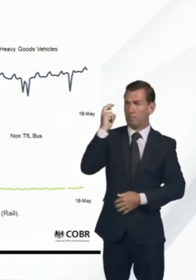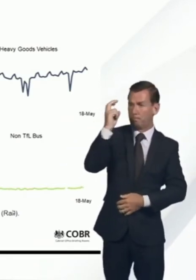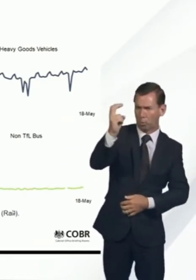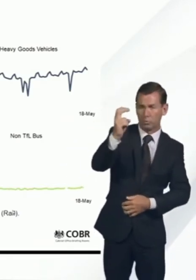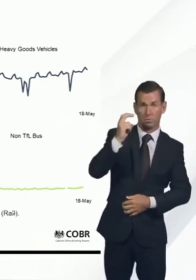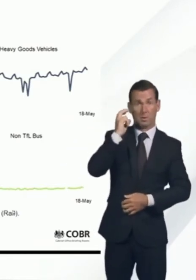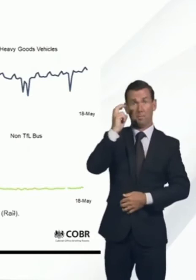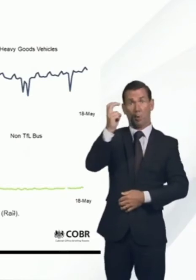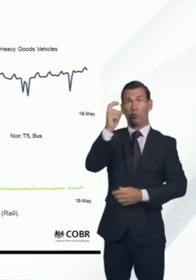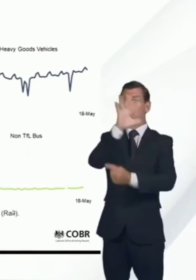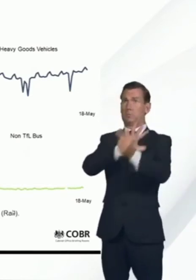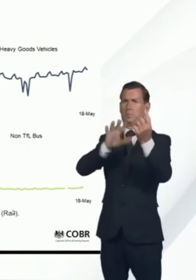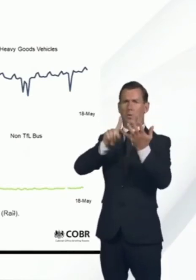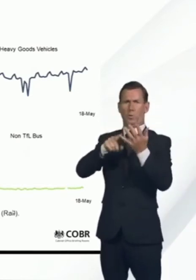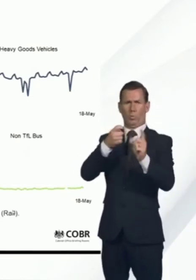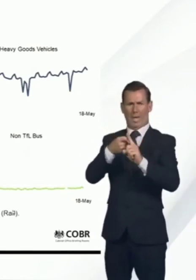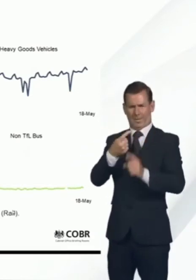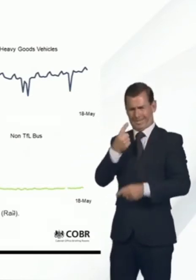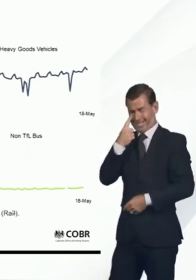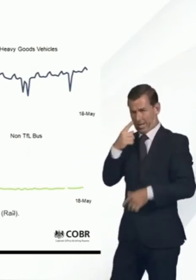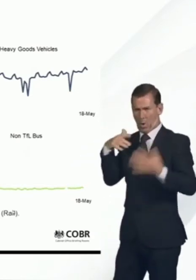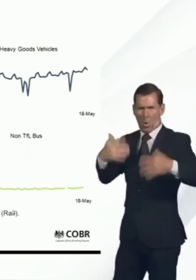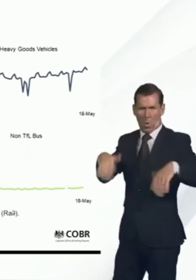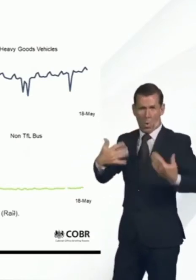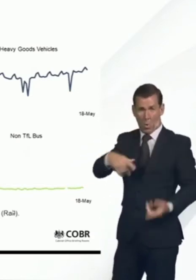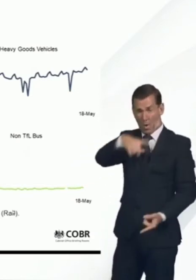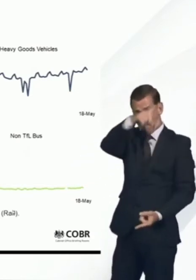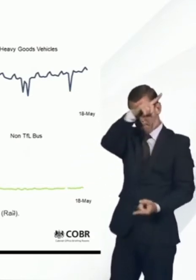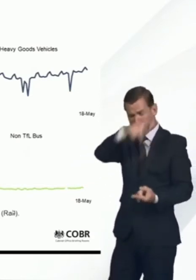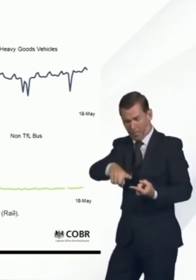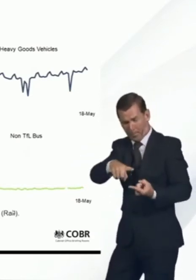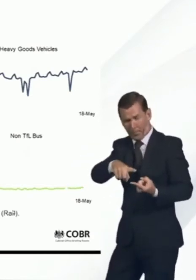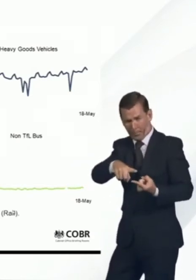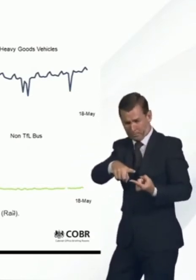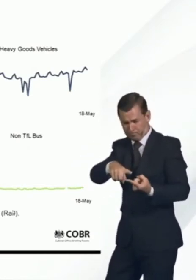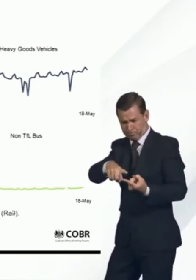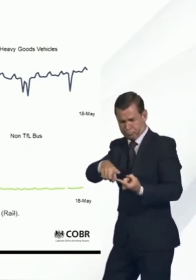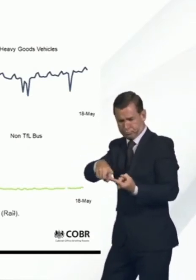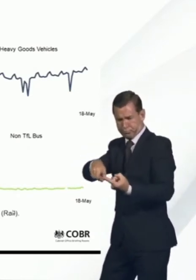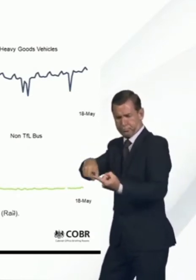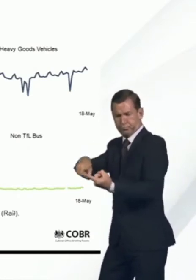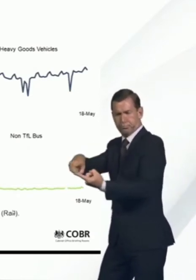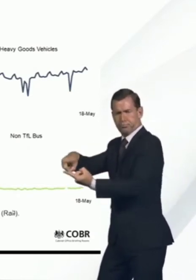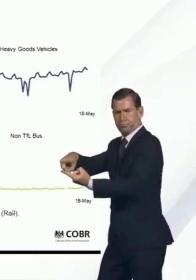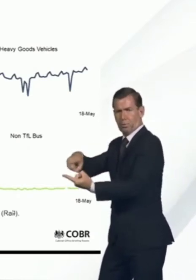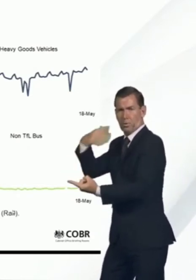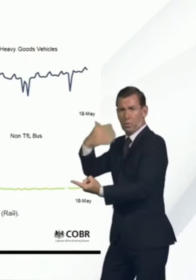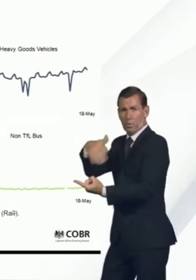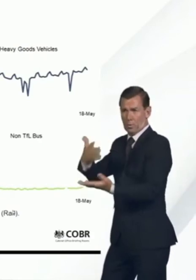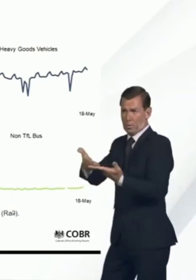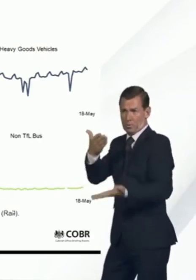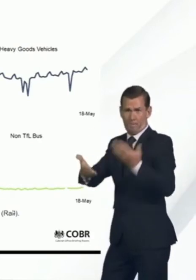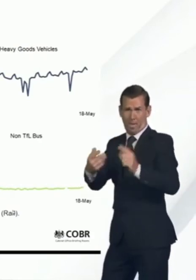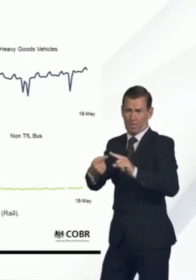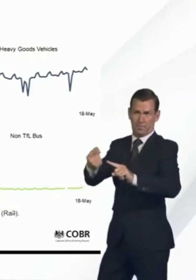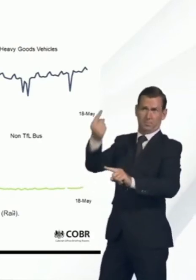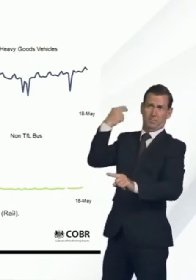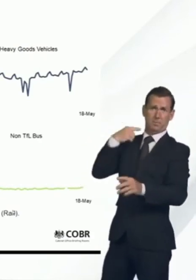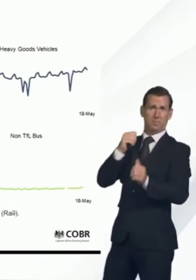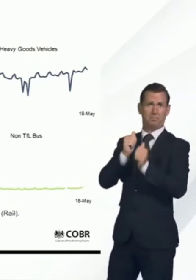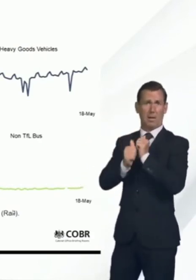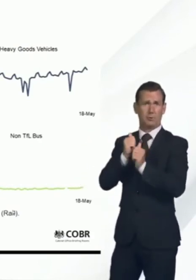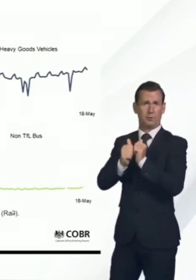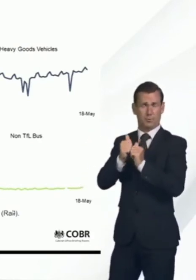you can see that the levels of usage are still very low and very much down on what they were before social distancing